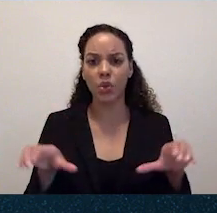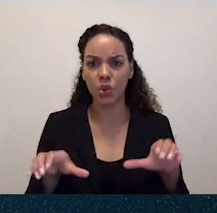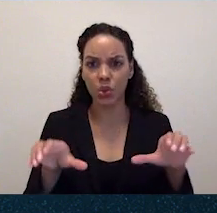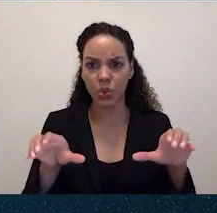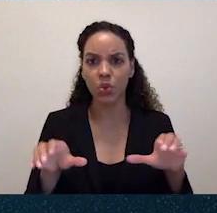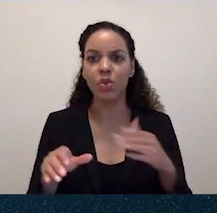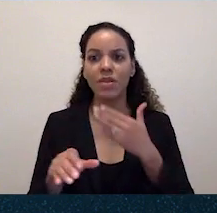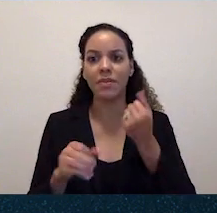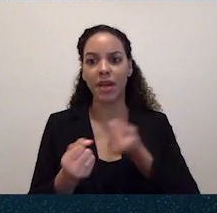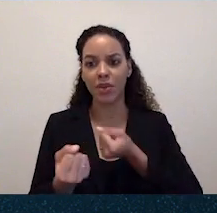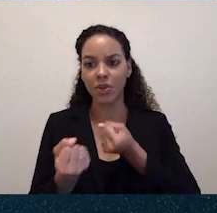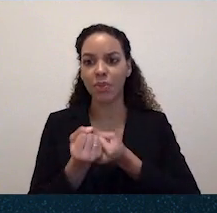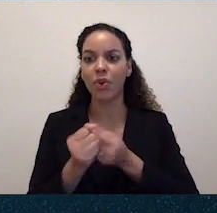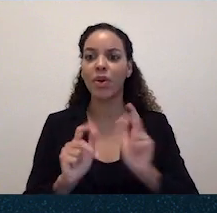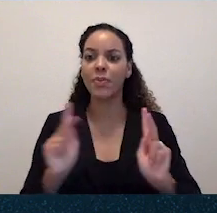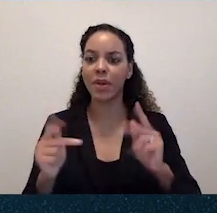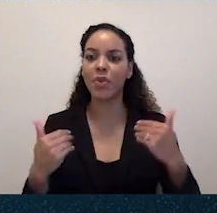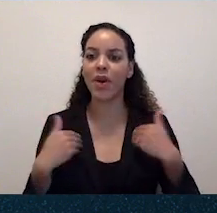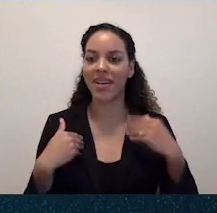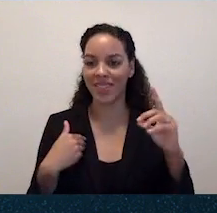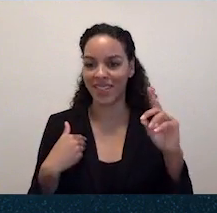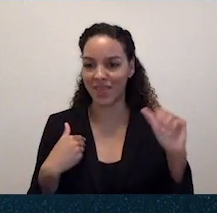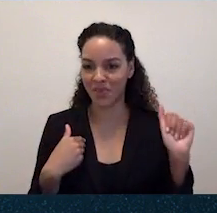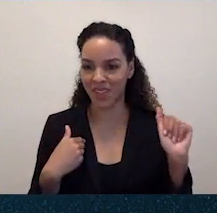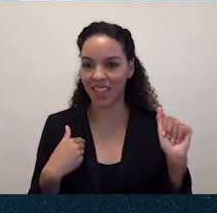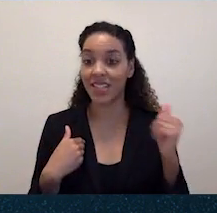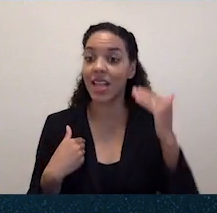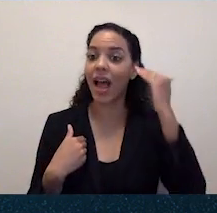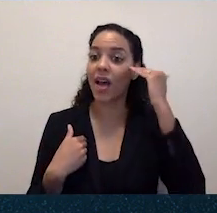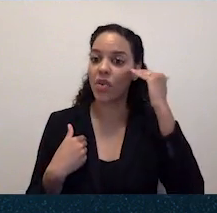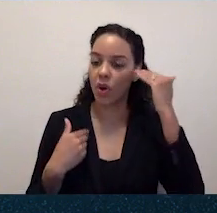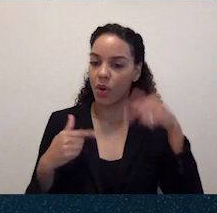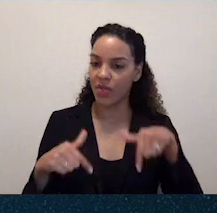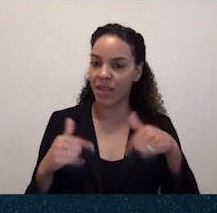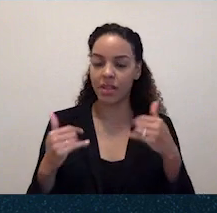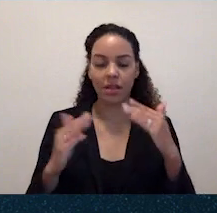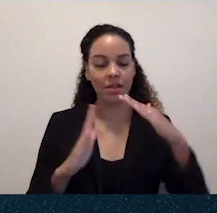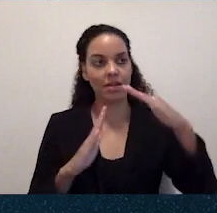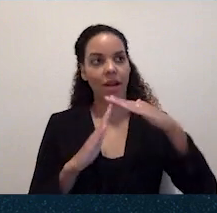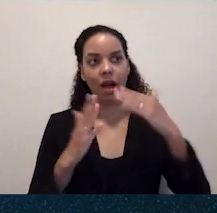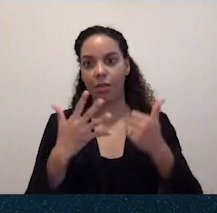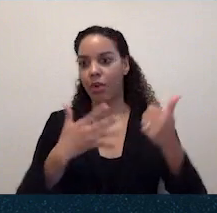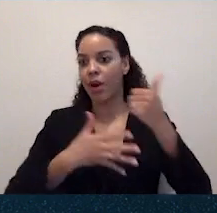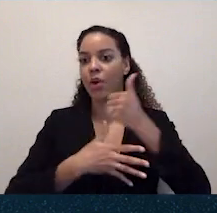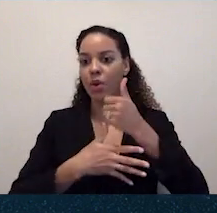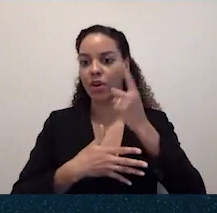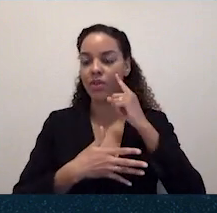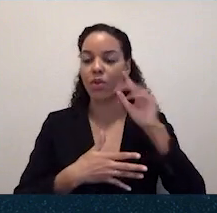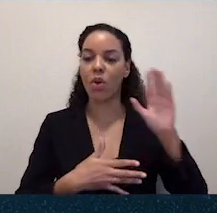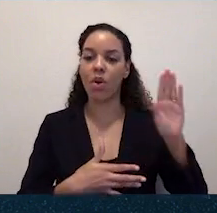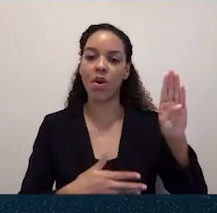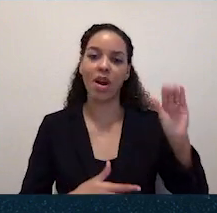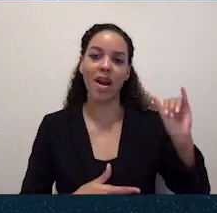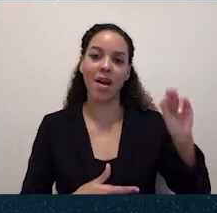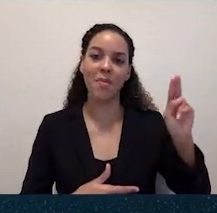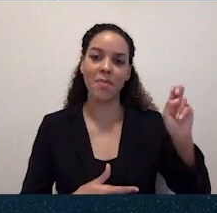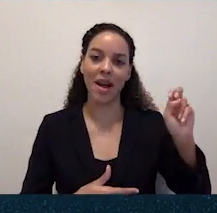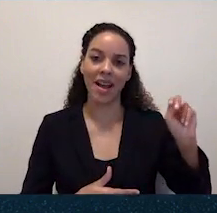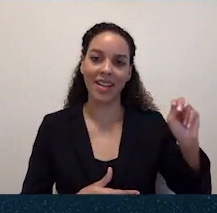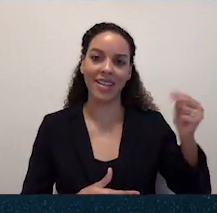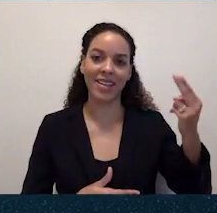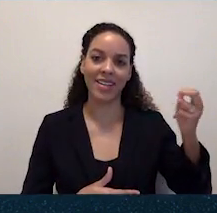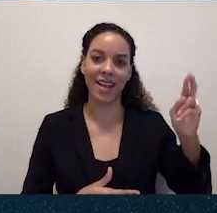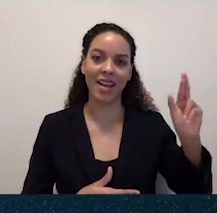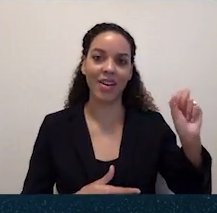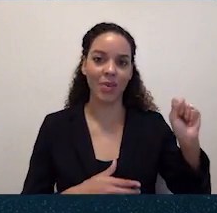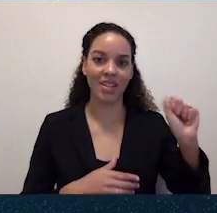better support people with disabilities, and I know this remains a top priority for the Biden-Harris administration. One way that